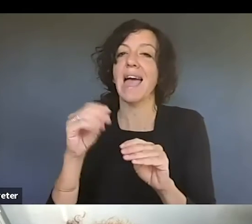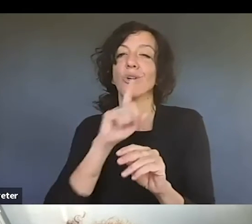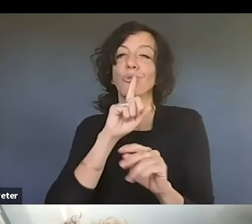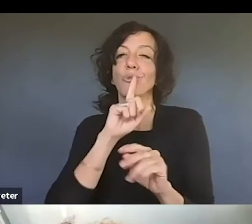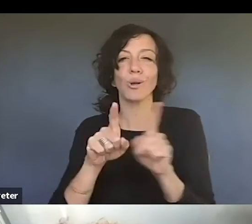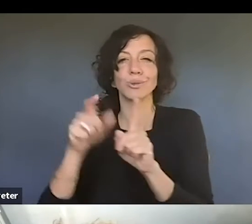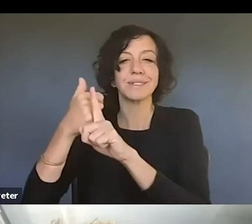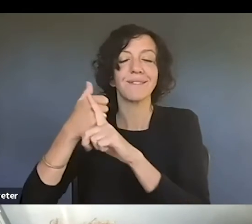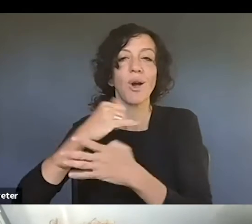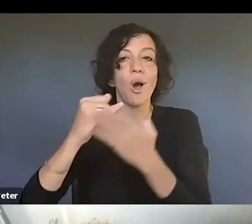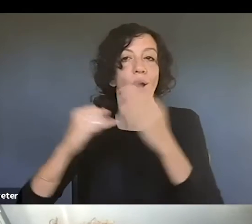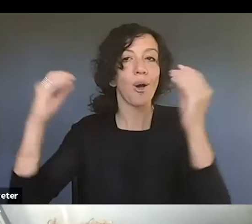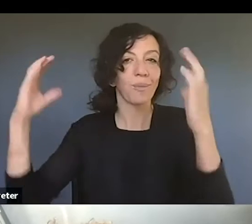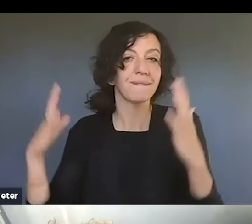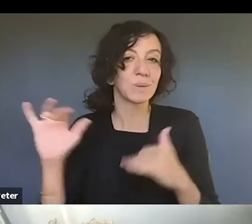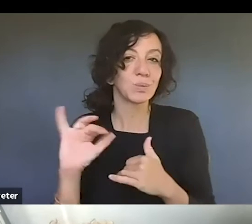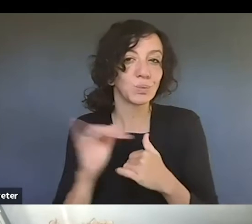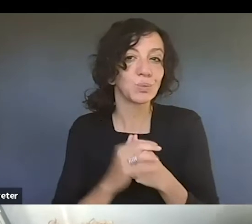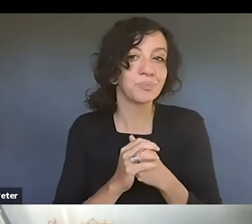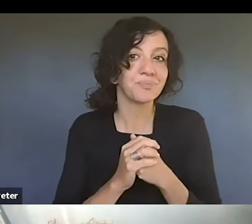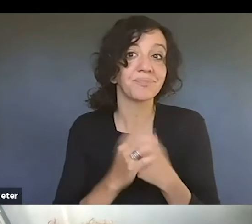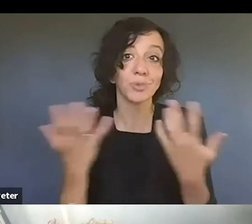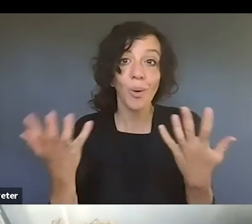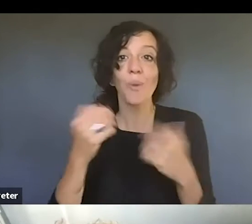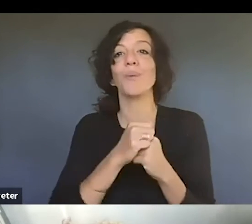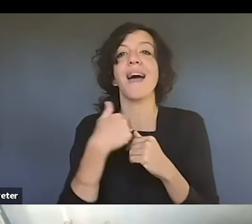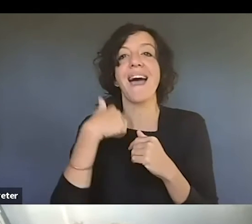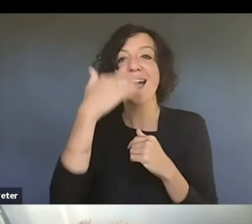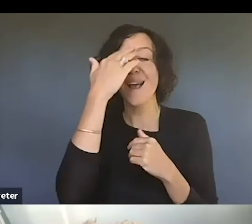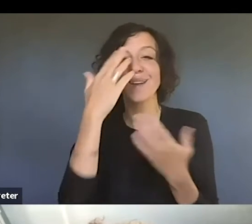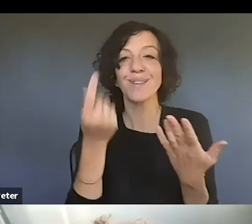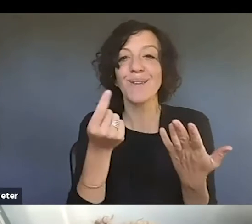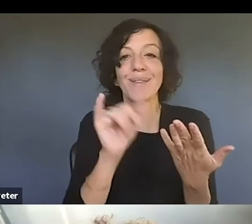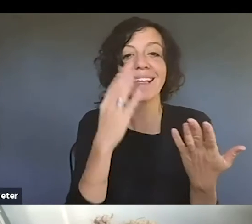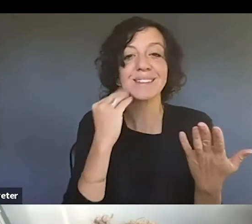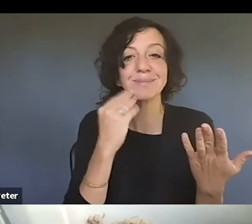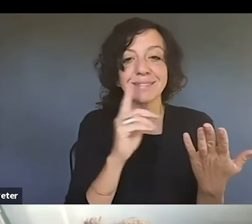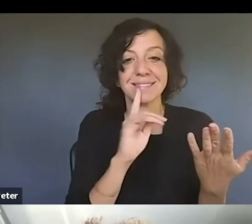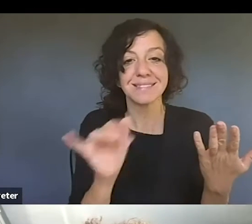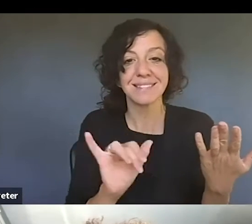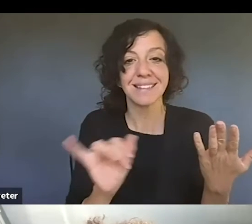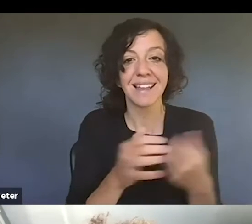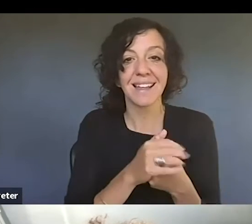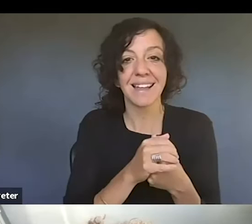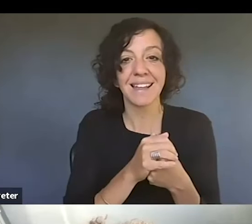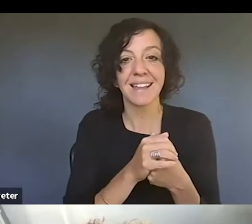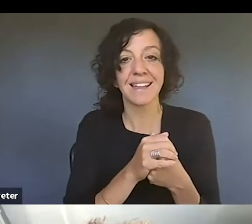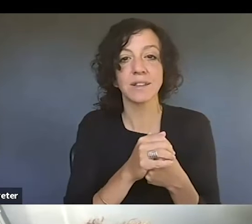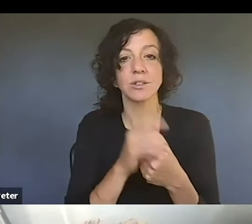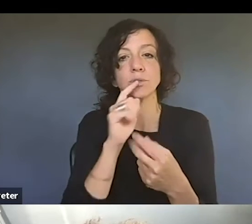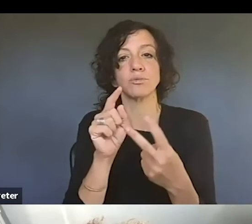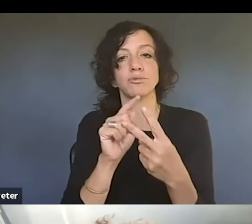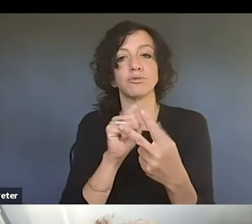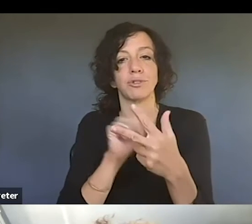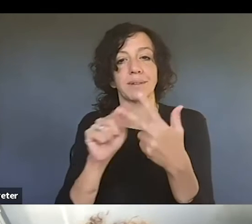um, as well. So I, uh, know what it's like. Um, all right, three things to know.